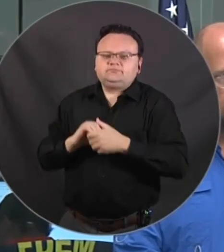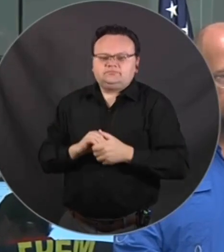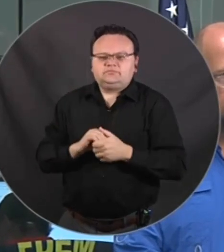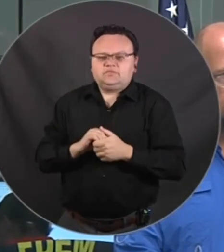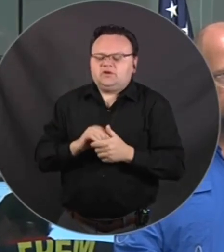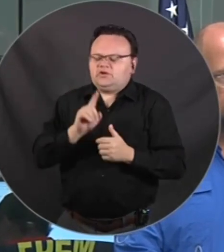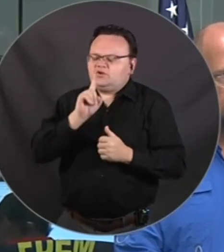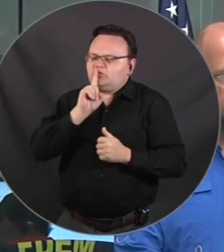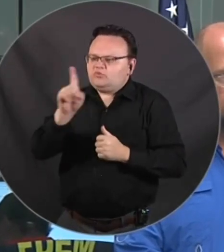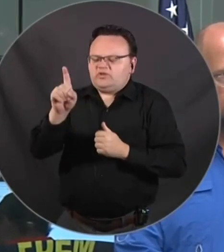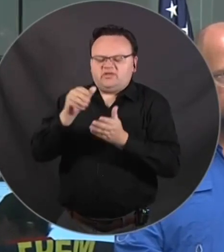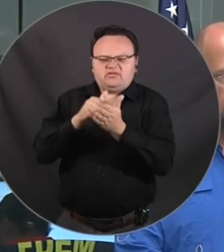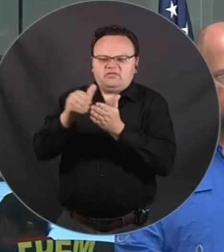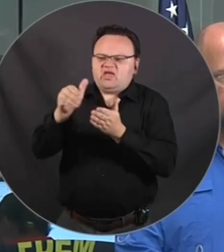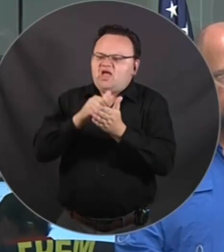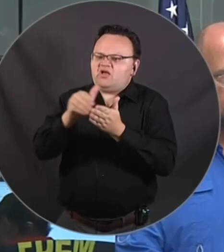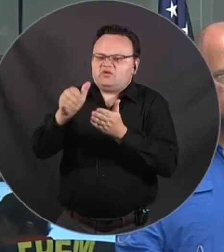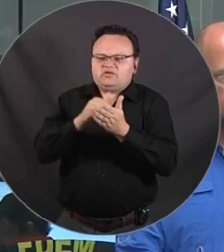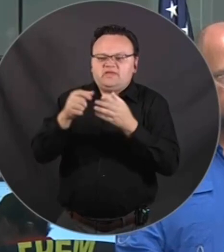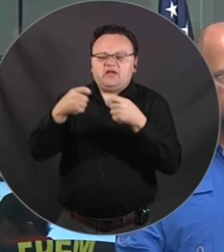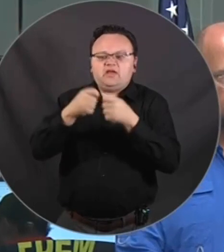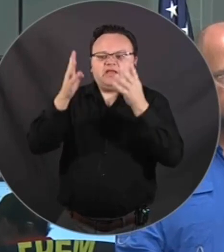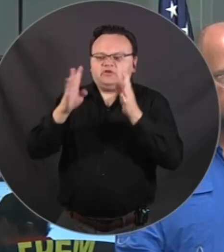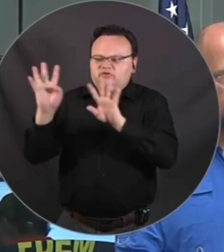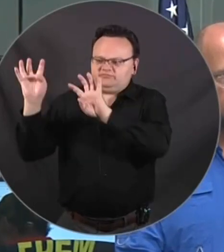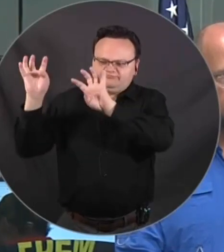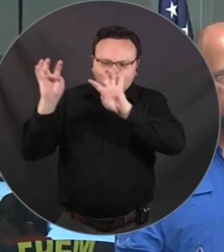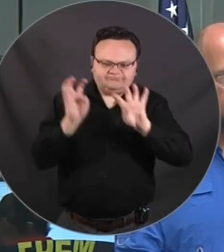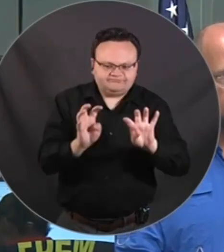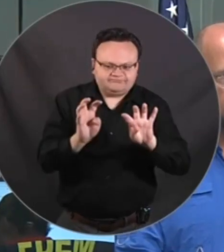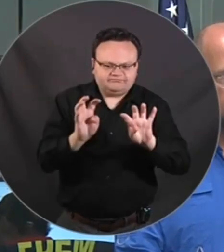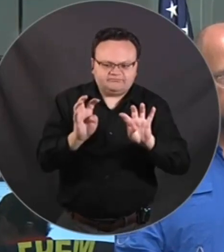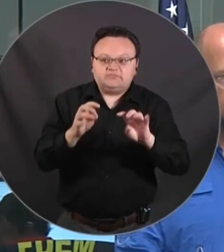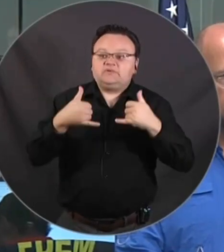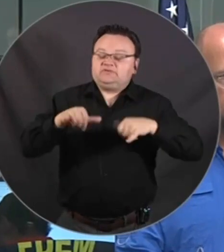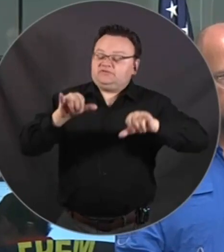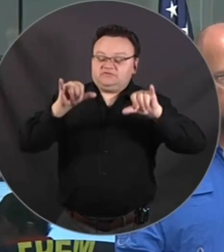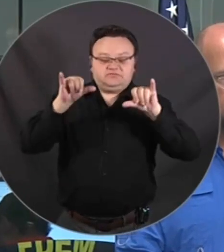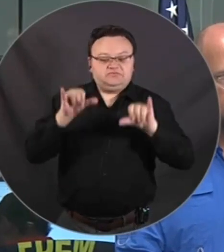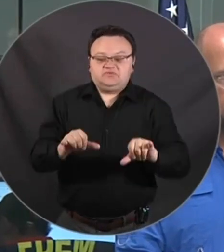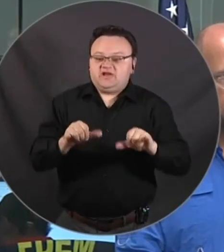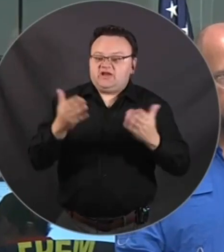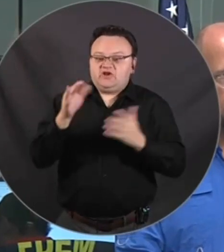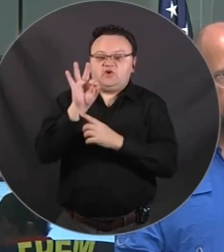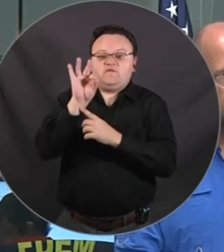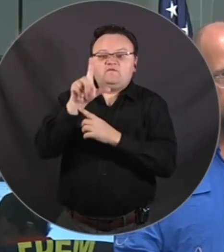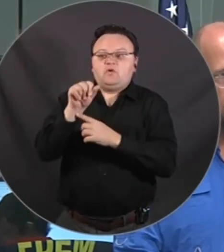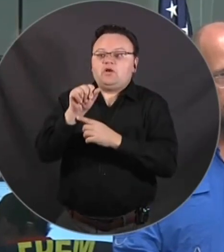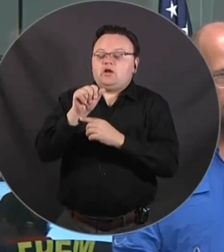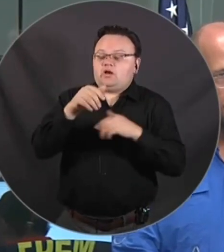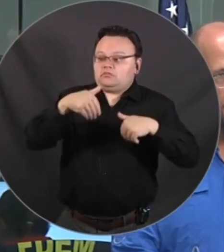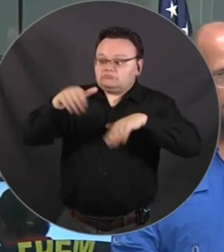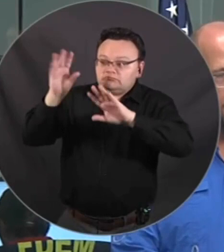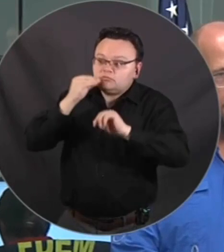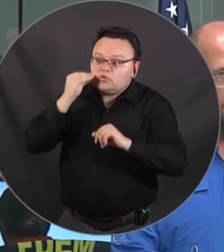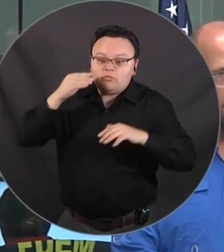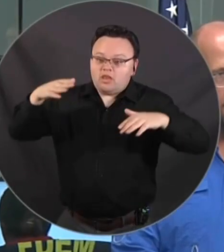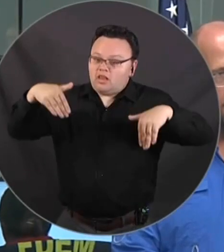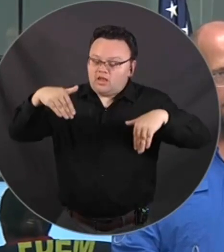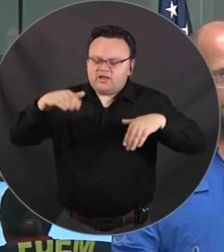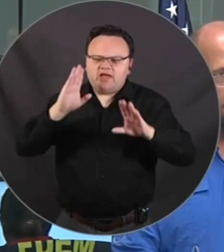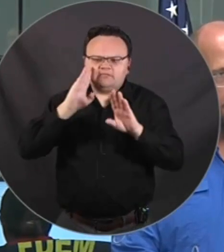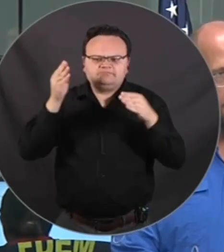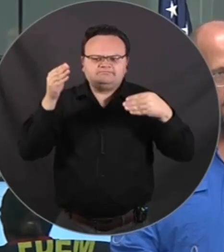of thousands, they are here still. They have not been released and they're going to be working on particularly that